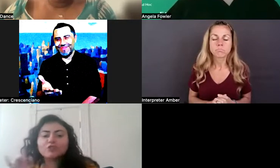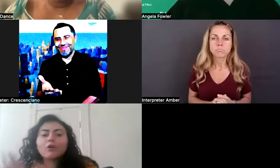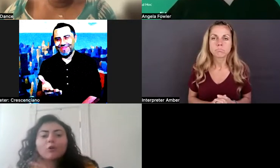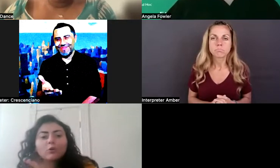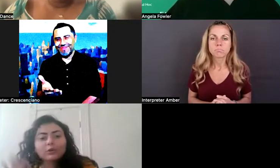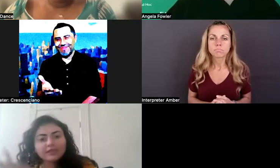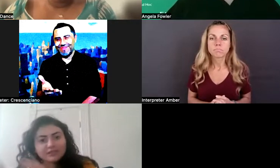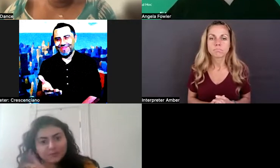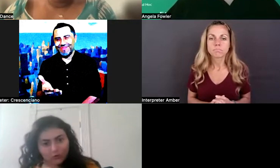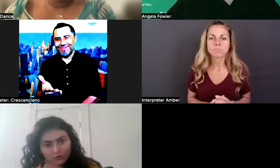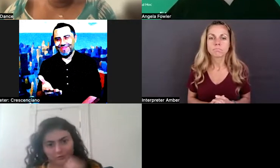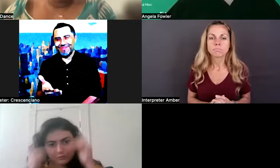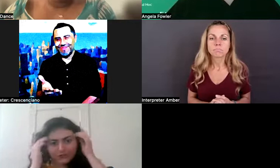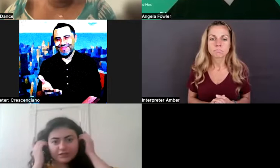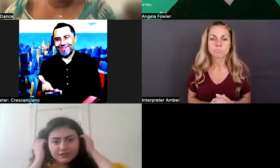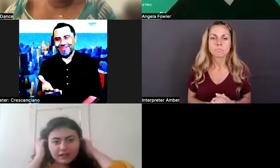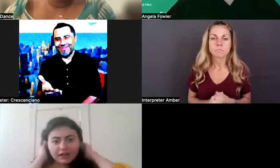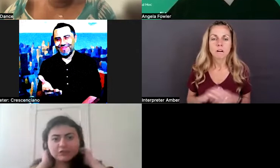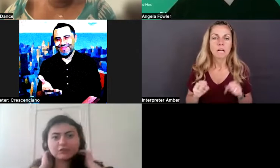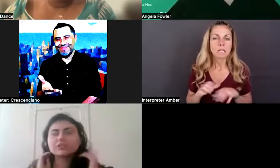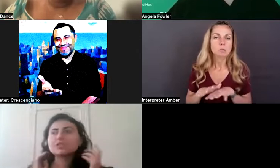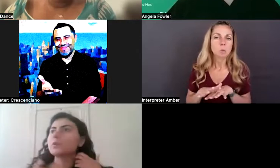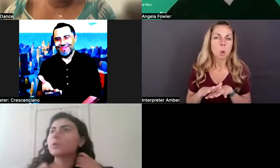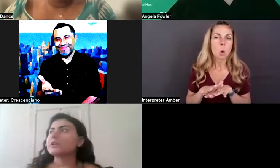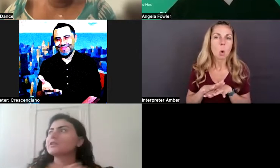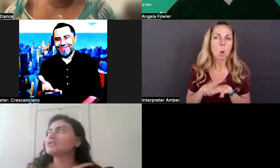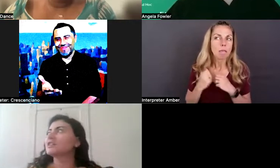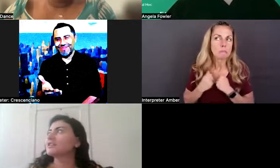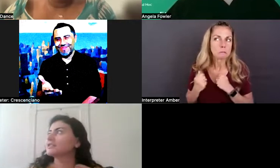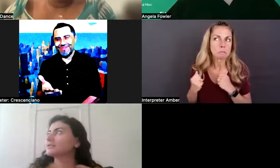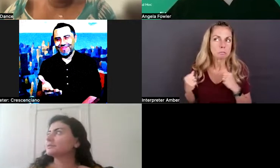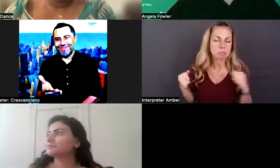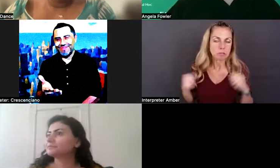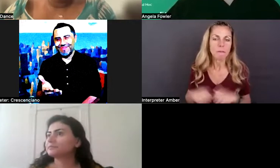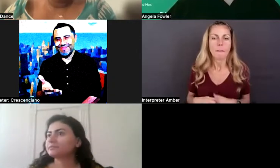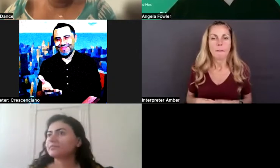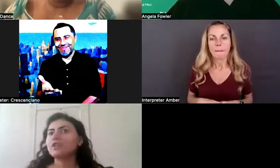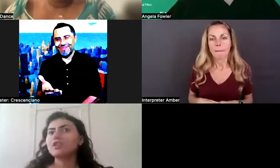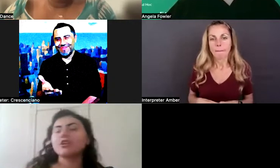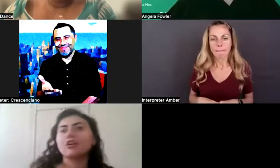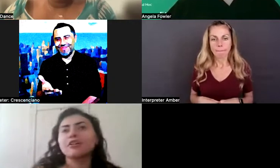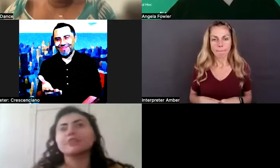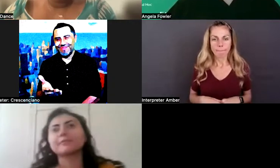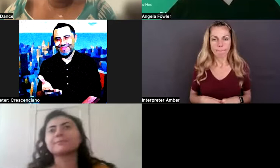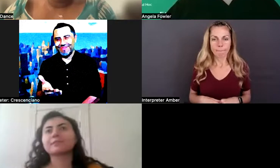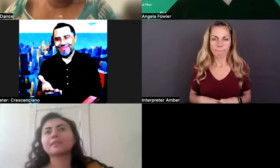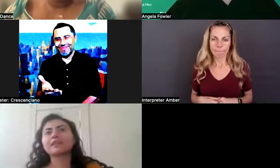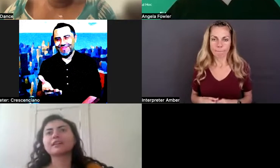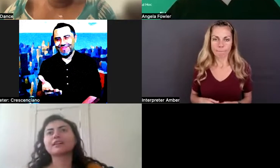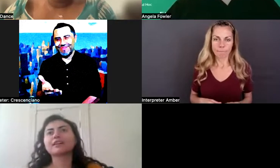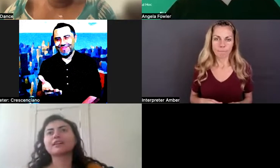slowly expose because I know at this point that there are